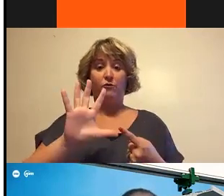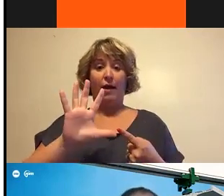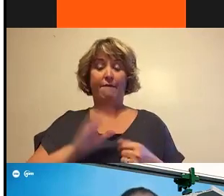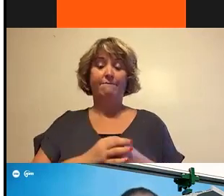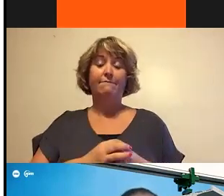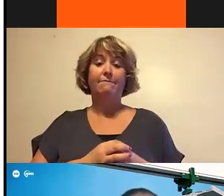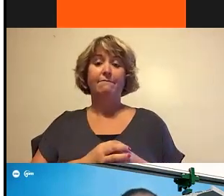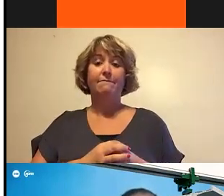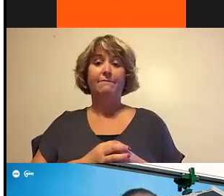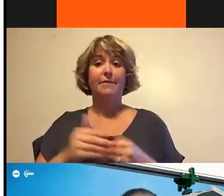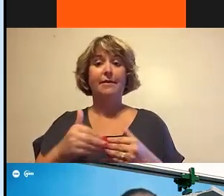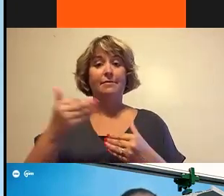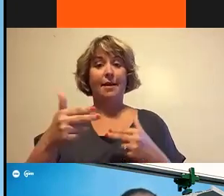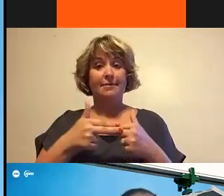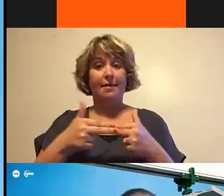Next slide.